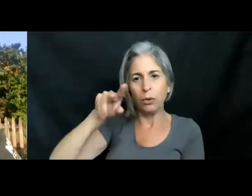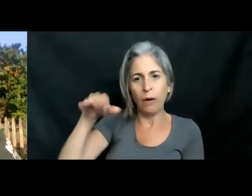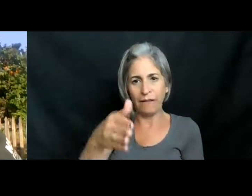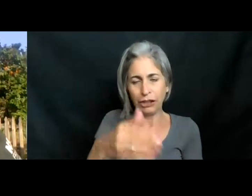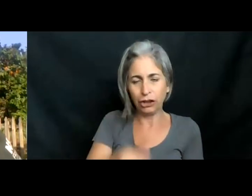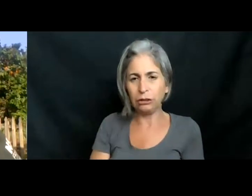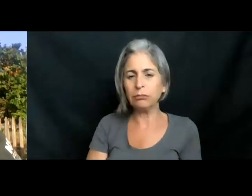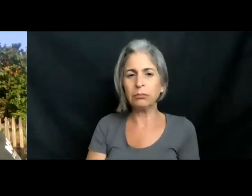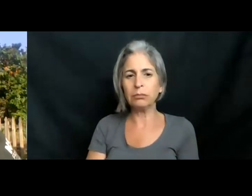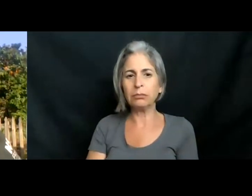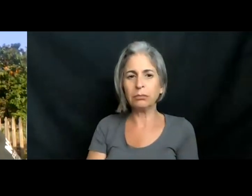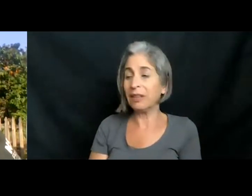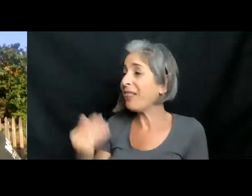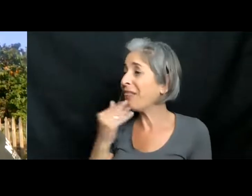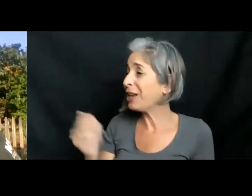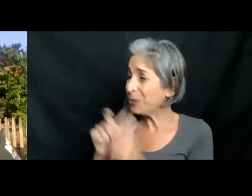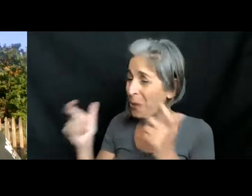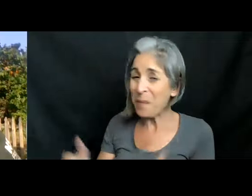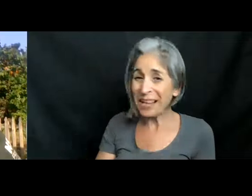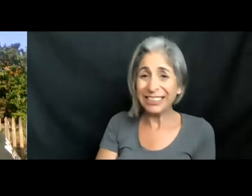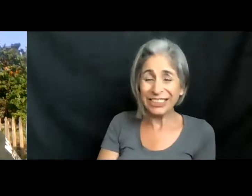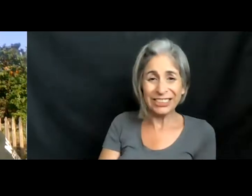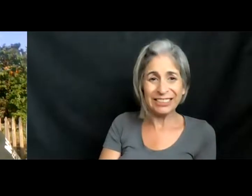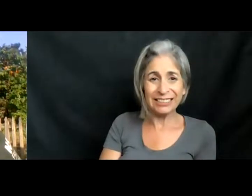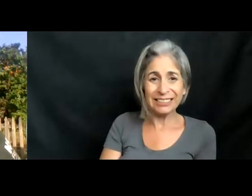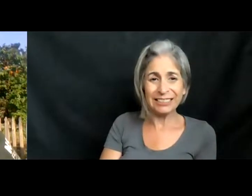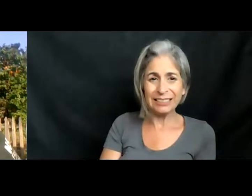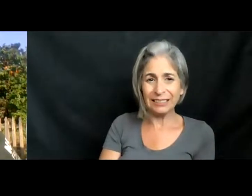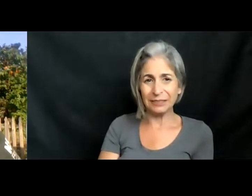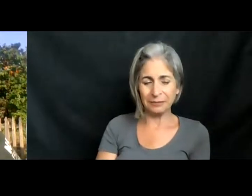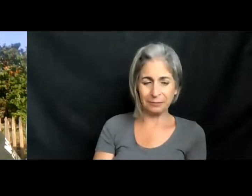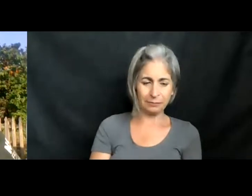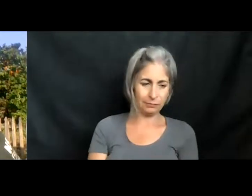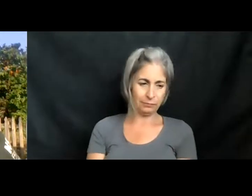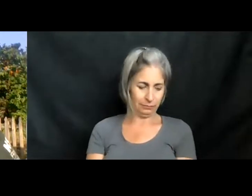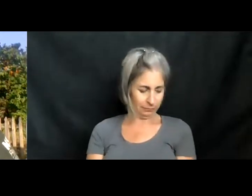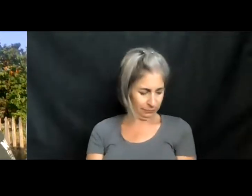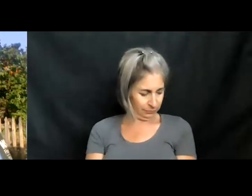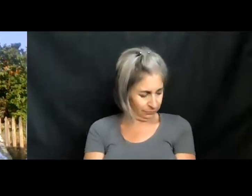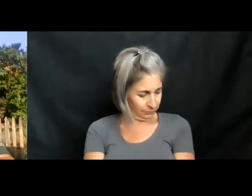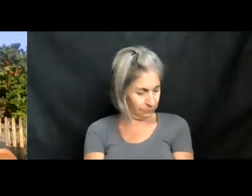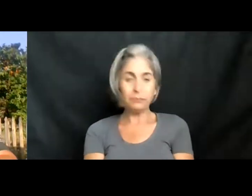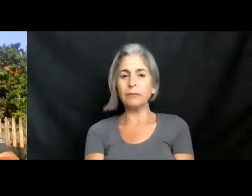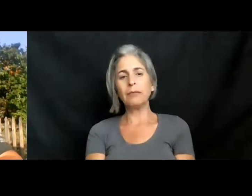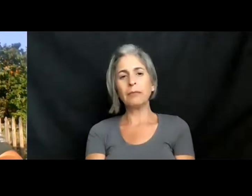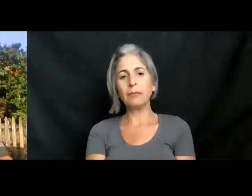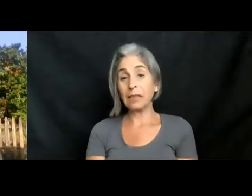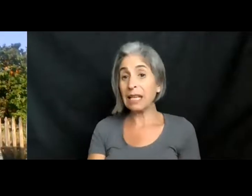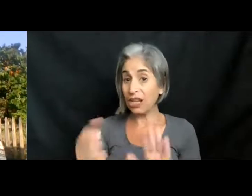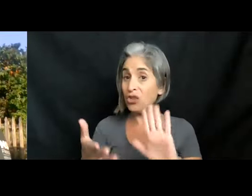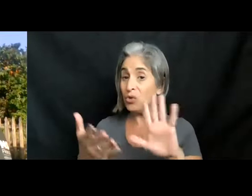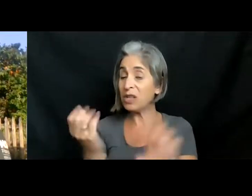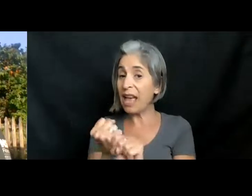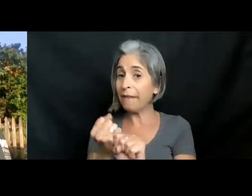Let's see. Thank you very much, guys. Can you open the mouth? Fascinating information. Can people get food poisoning from